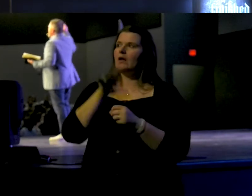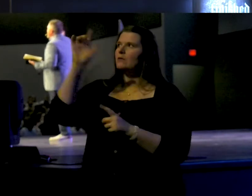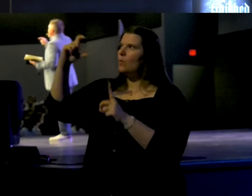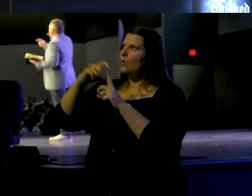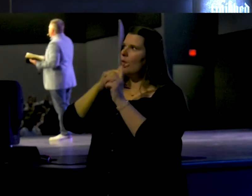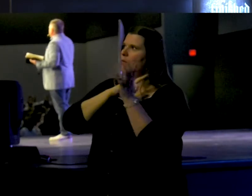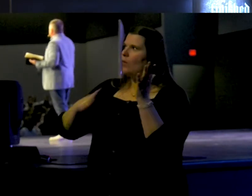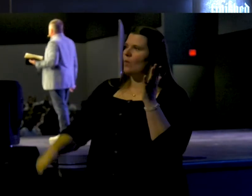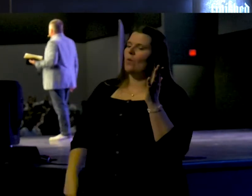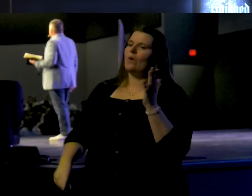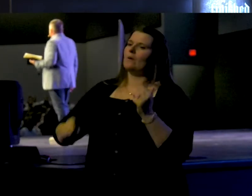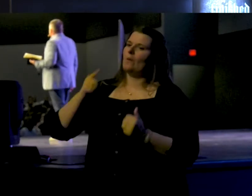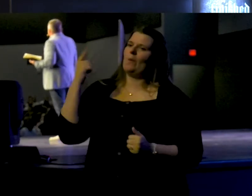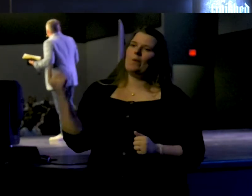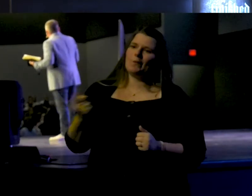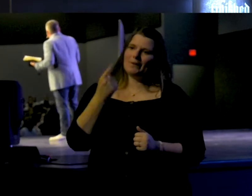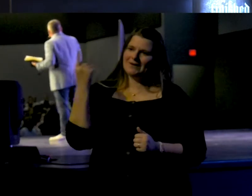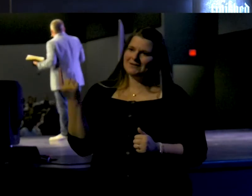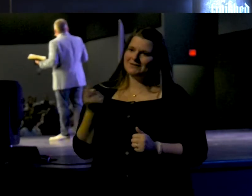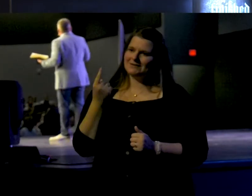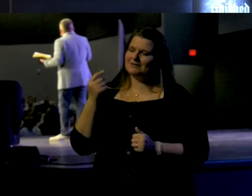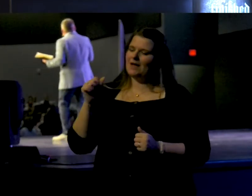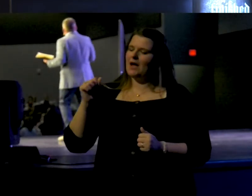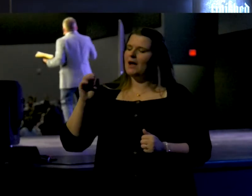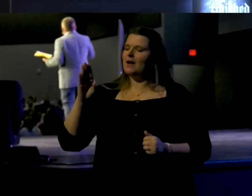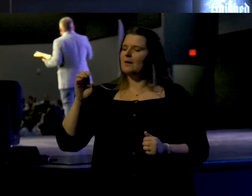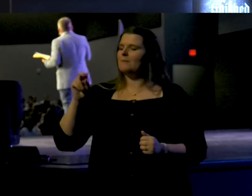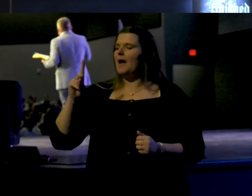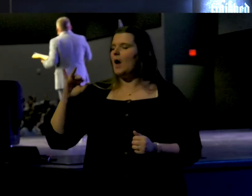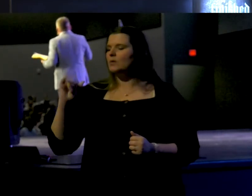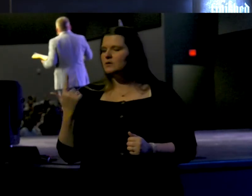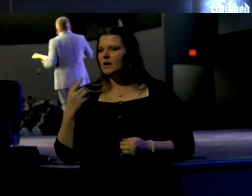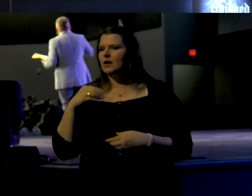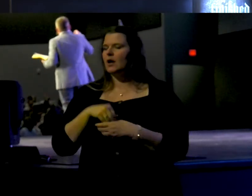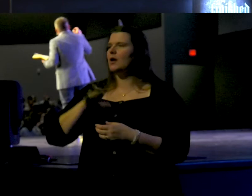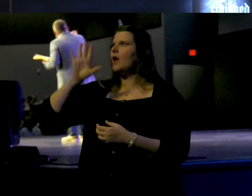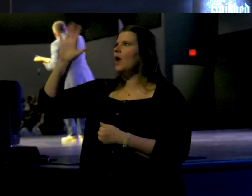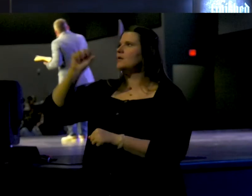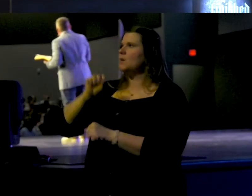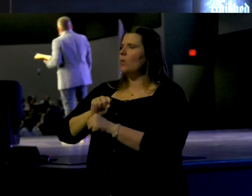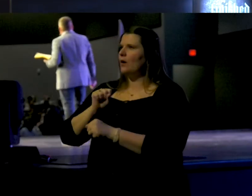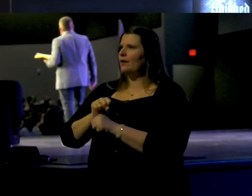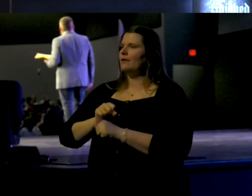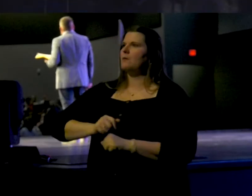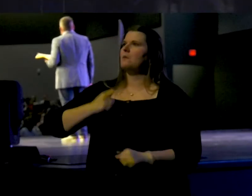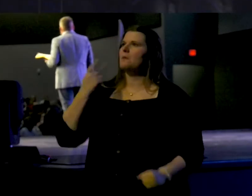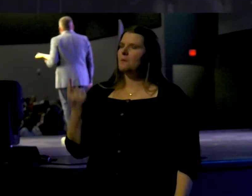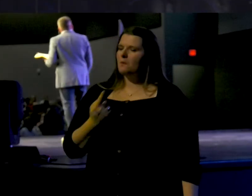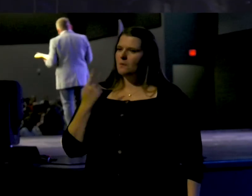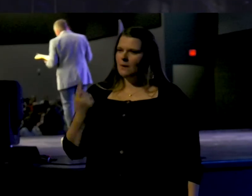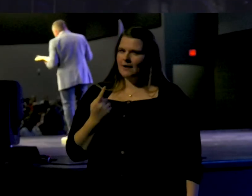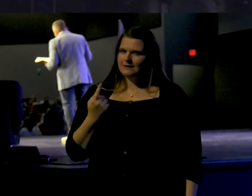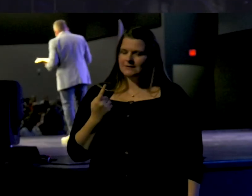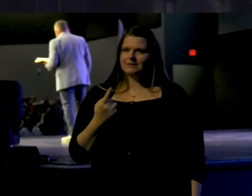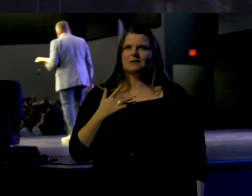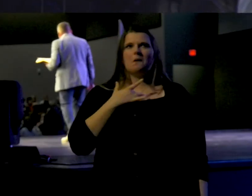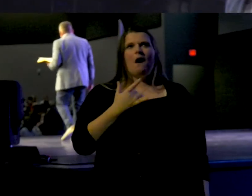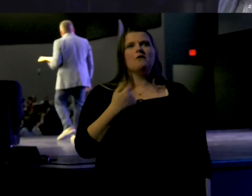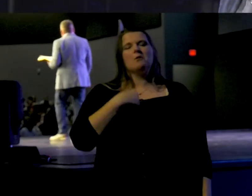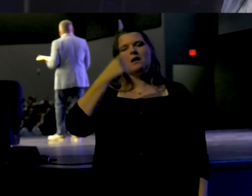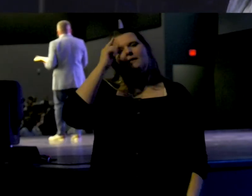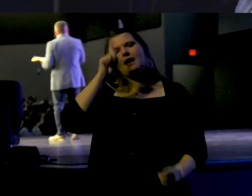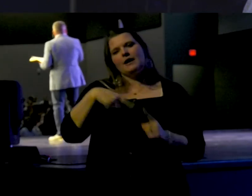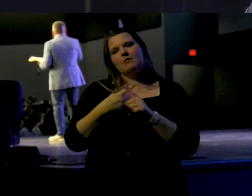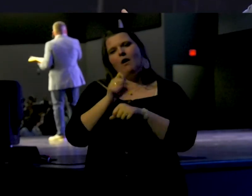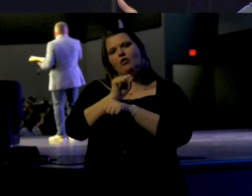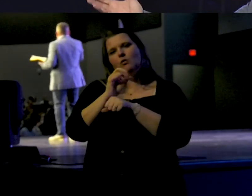always. Abounding in the work of the Lord always. Now, often when we think about the